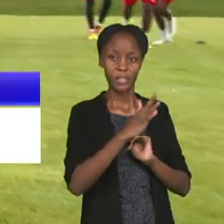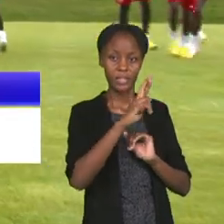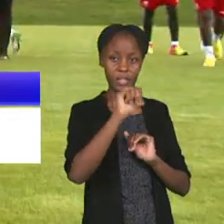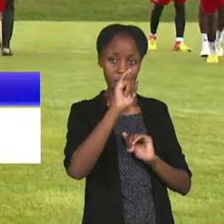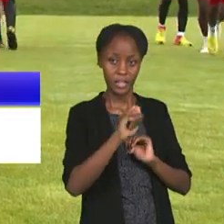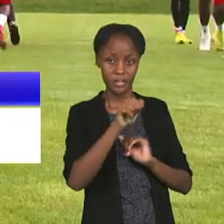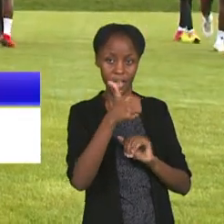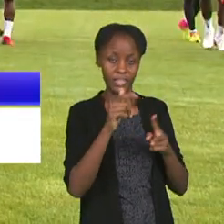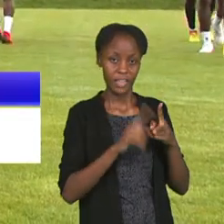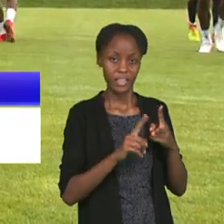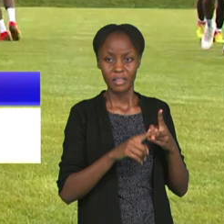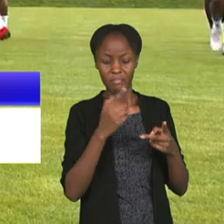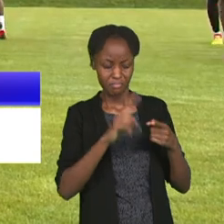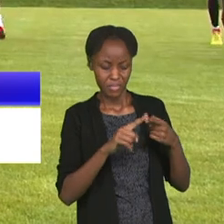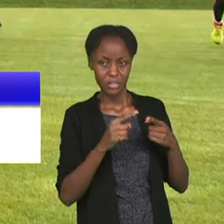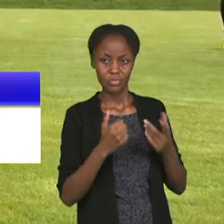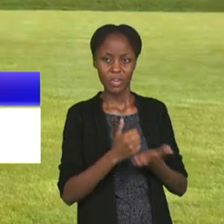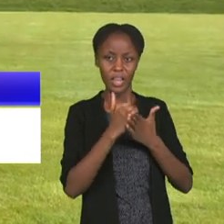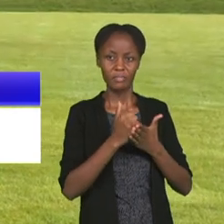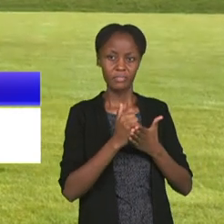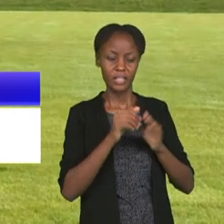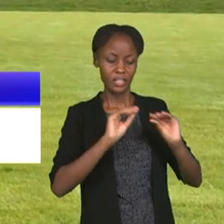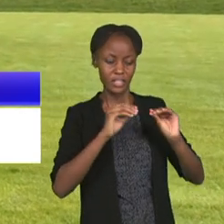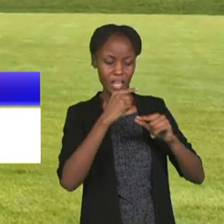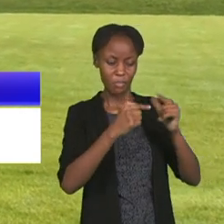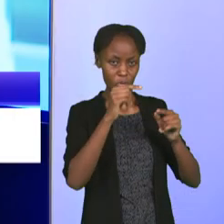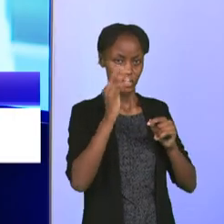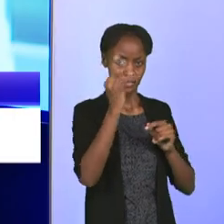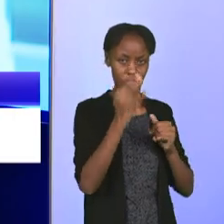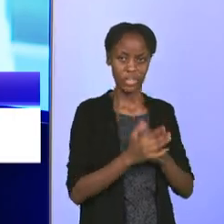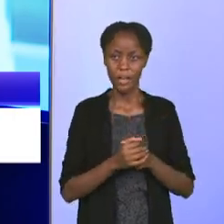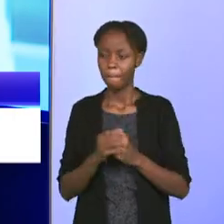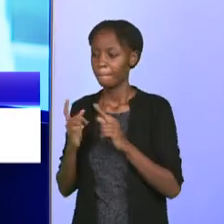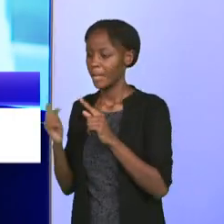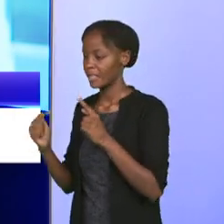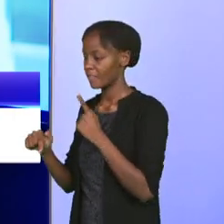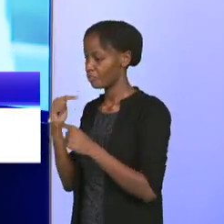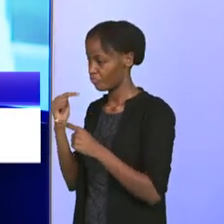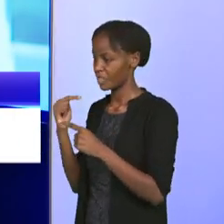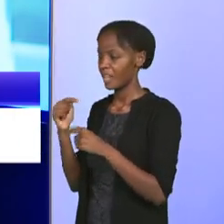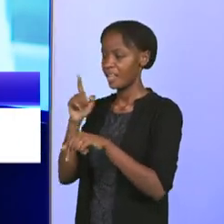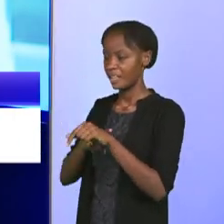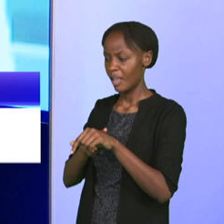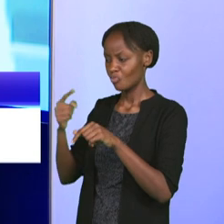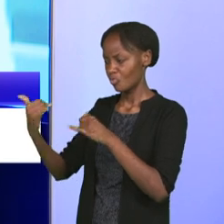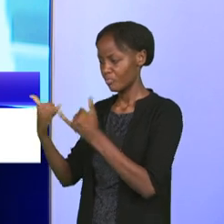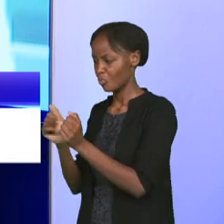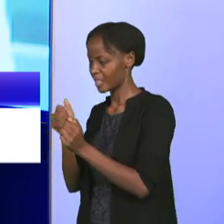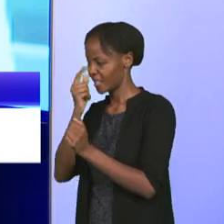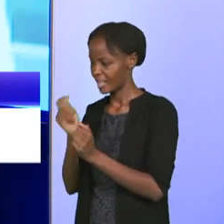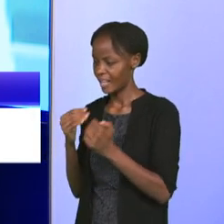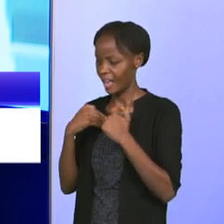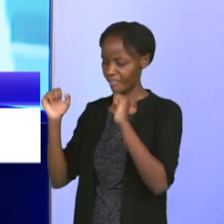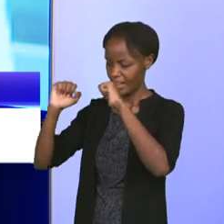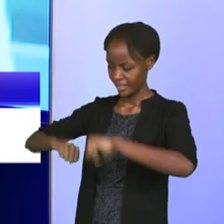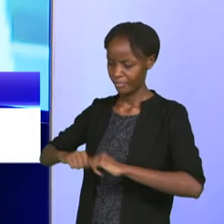experience for the future, you know. Yeah. And then, coach, talking about the win against Tanzania, there was an agreement